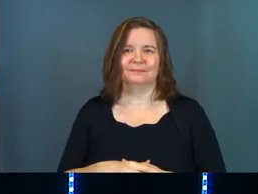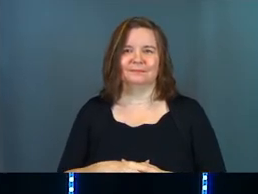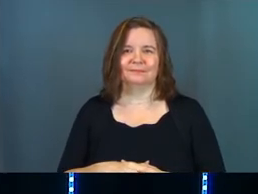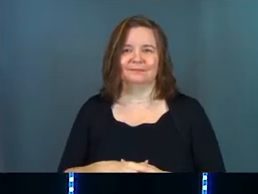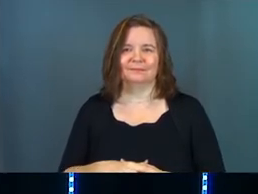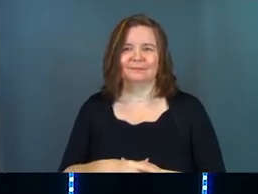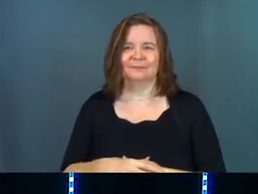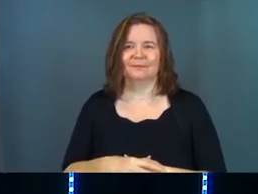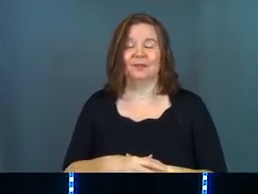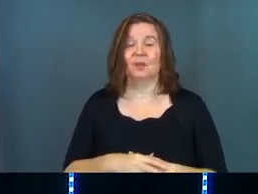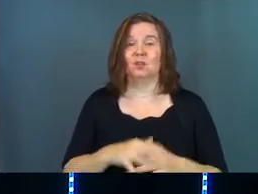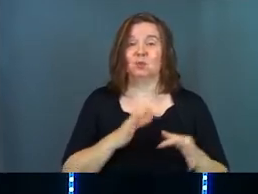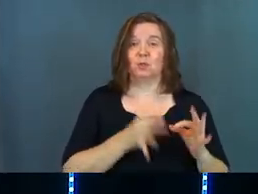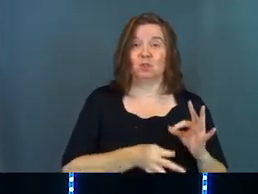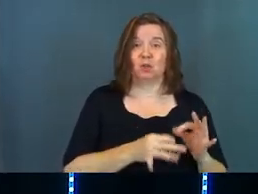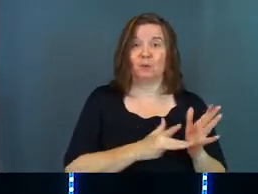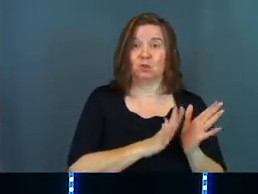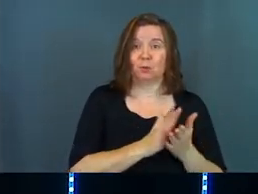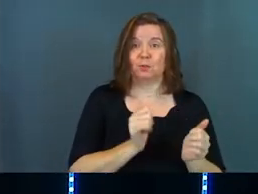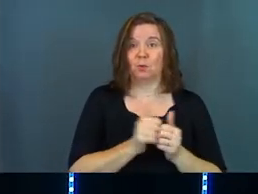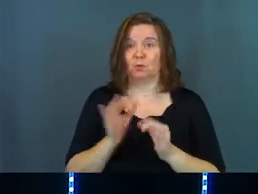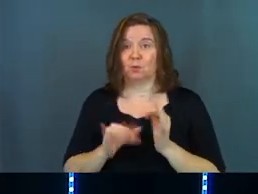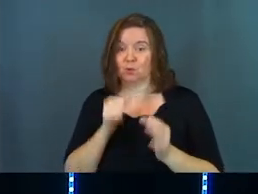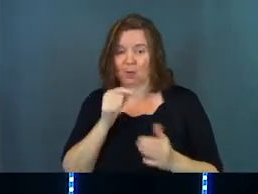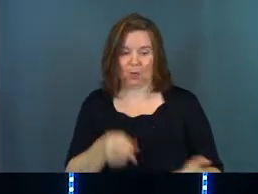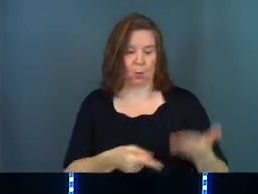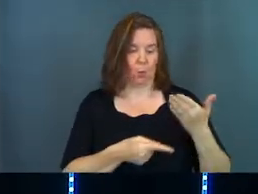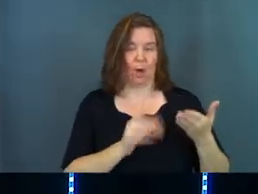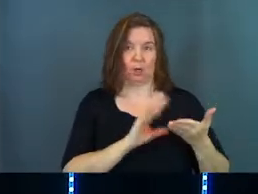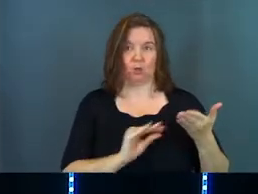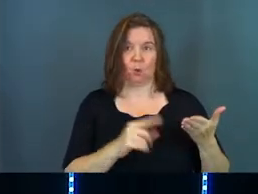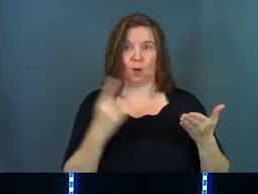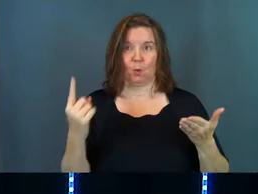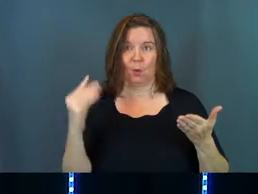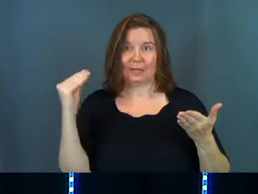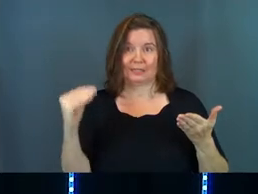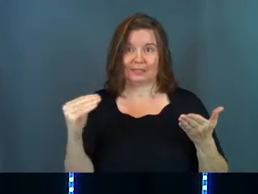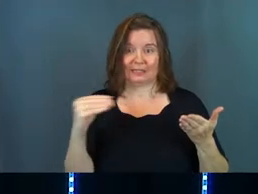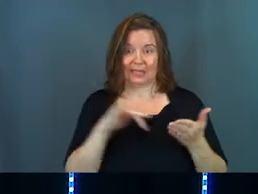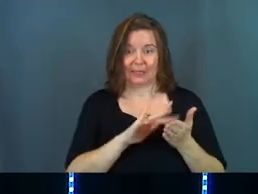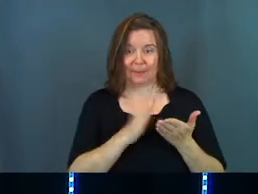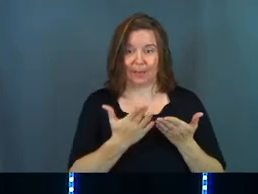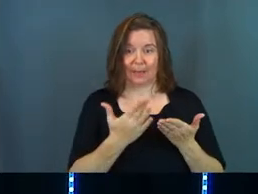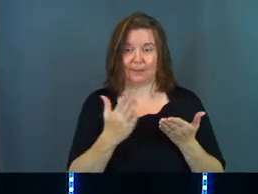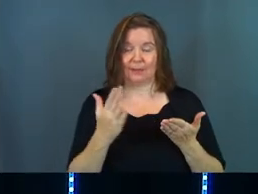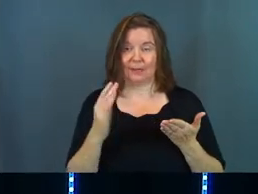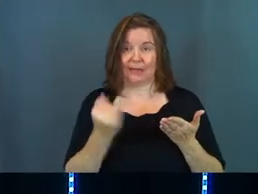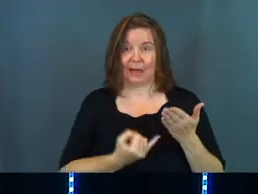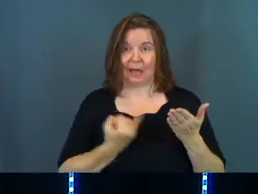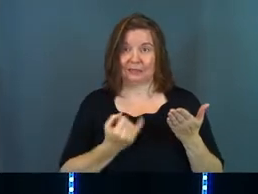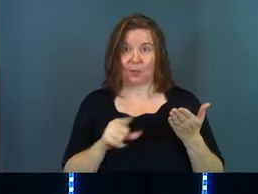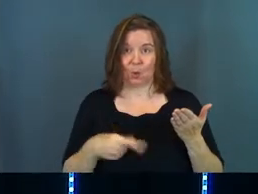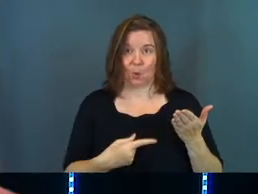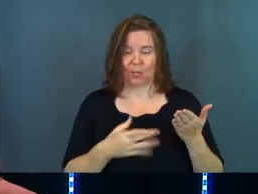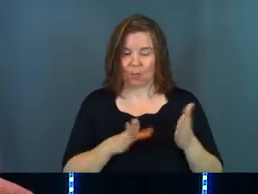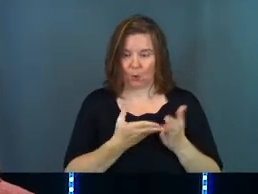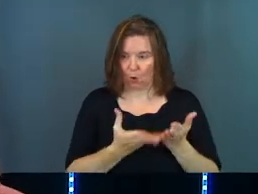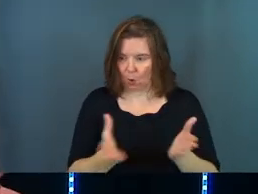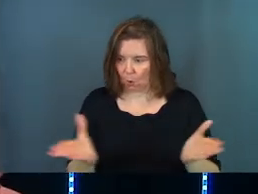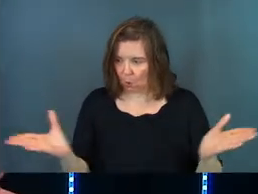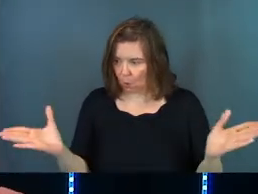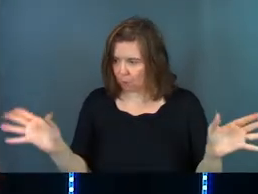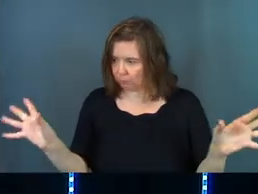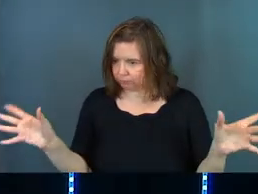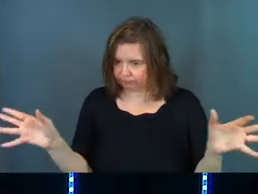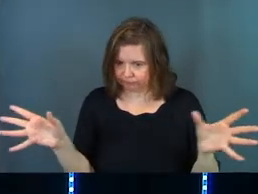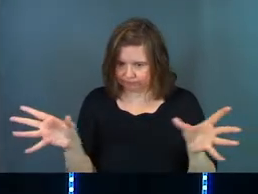So we interpret scripture with scripture, right? We don't just take one story or one teaching in the Bible in isolation. We look at what the whole